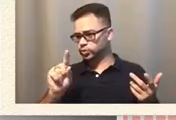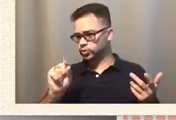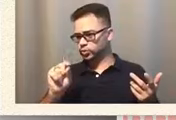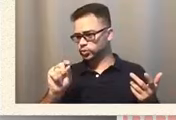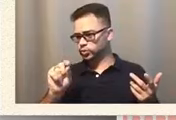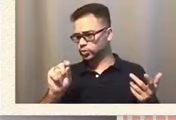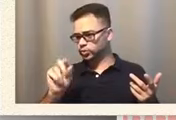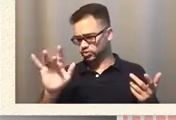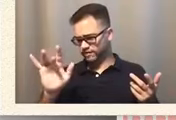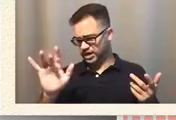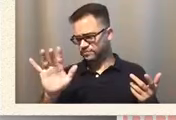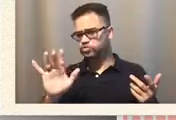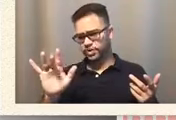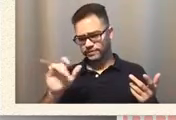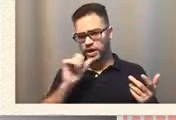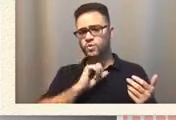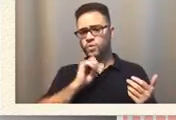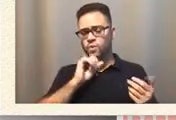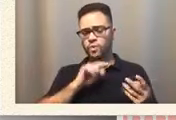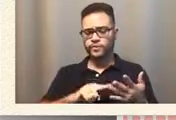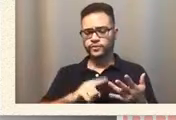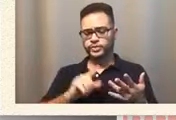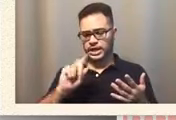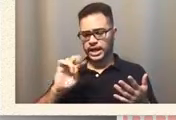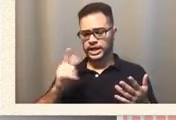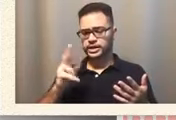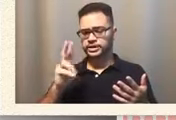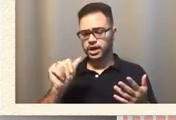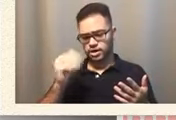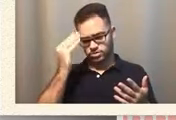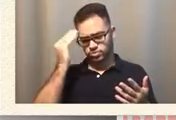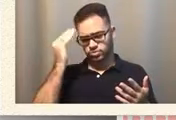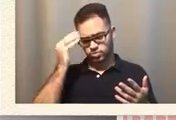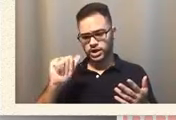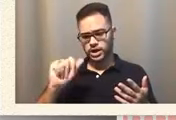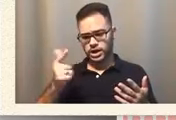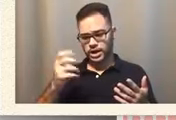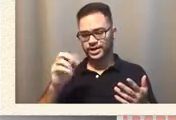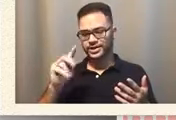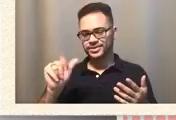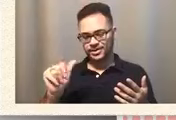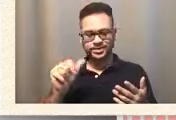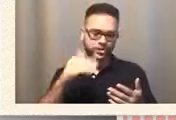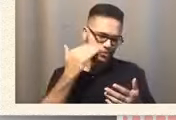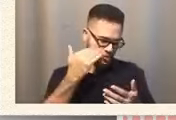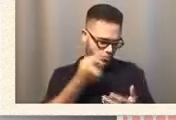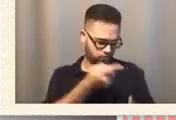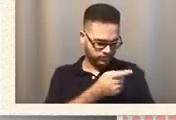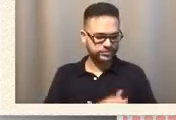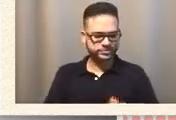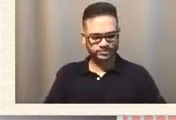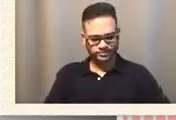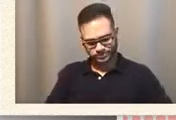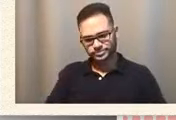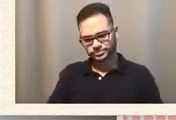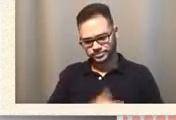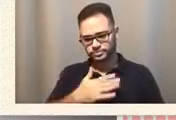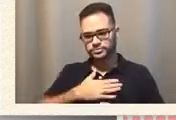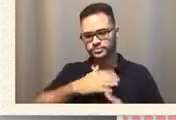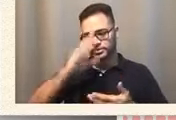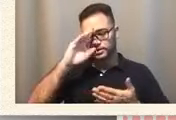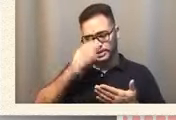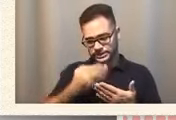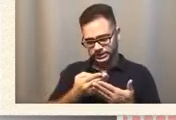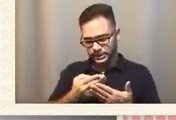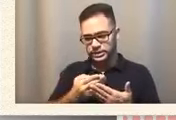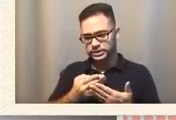old. And Agatha, you know, Agatha. Yes. She's my son is, my son is the 13